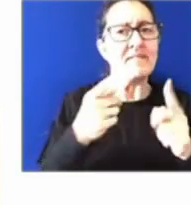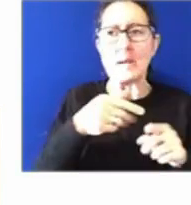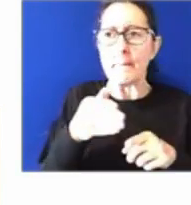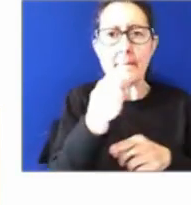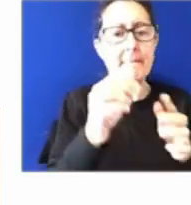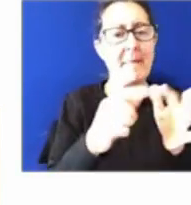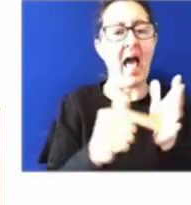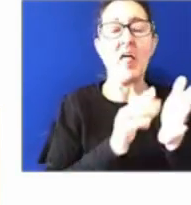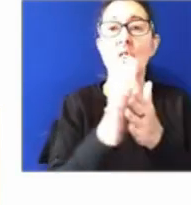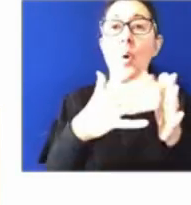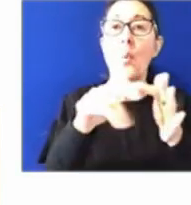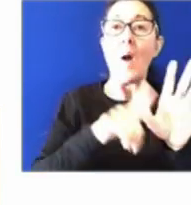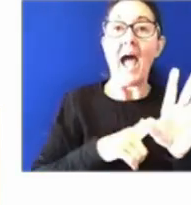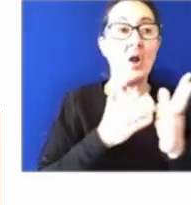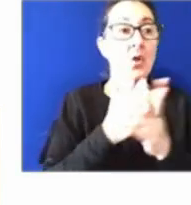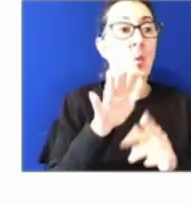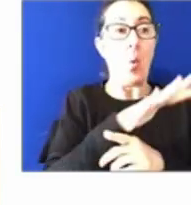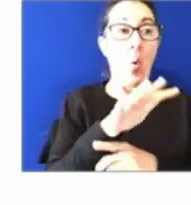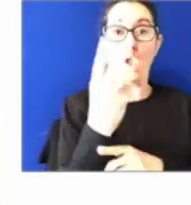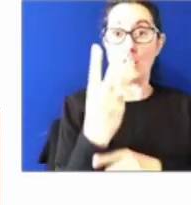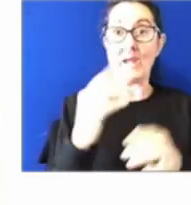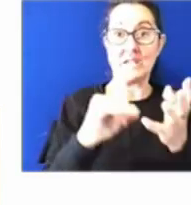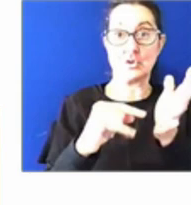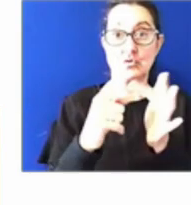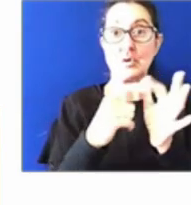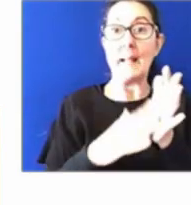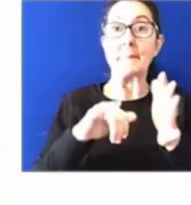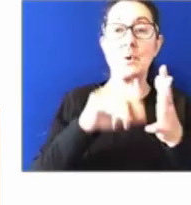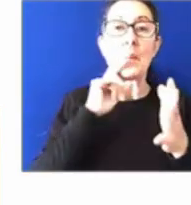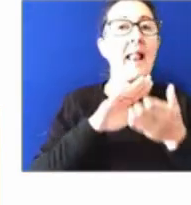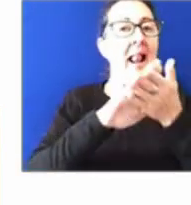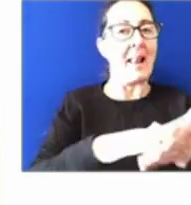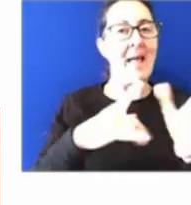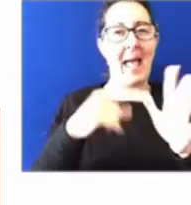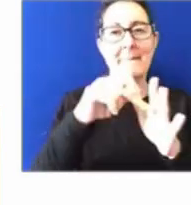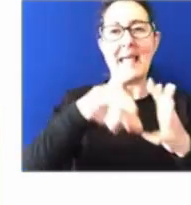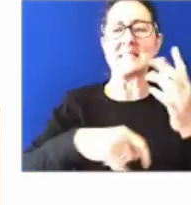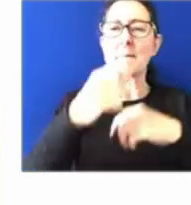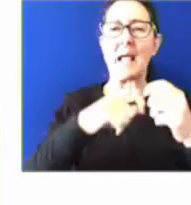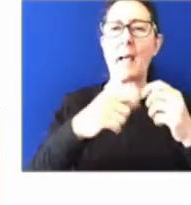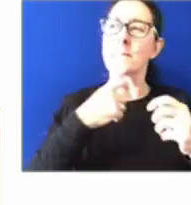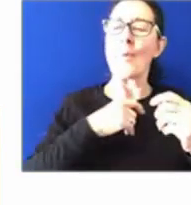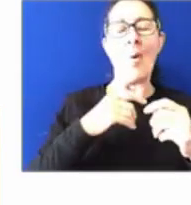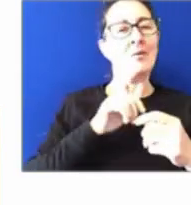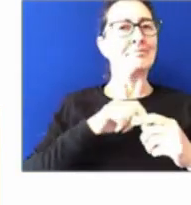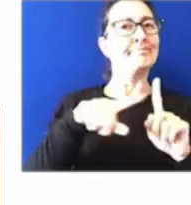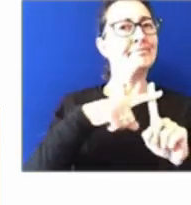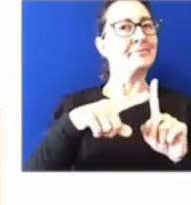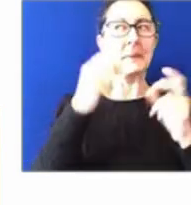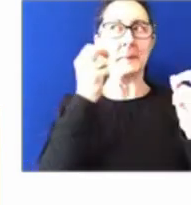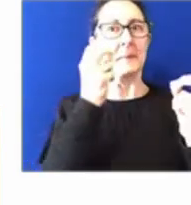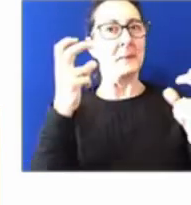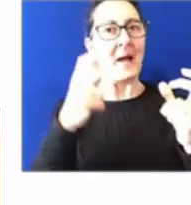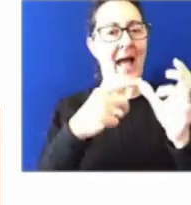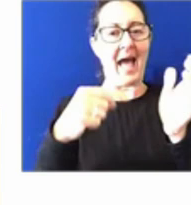all three streams is helping the APS become a more attractive organisation to join and more attractive place to